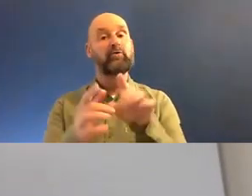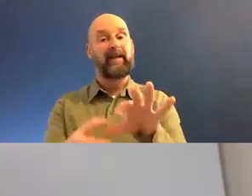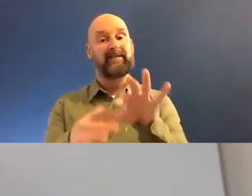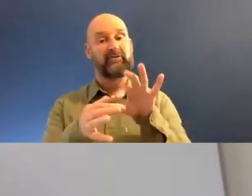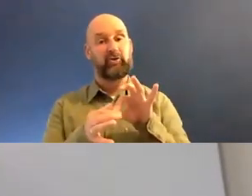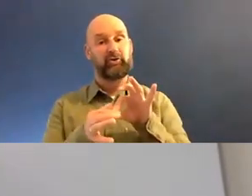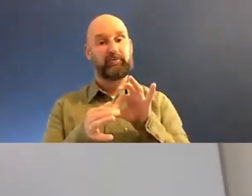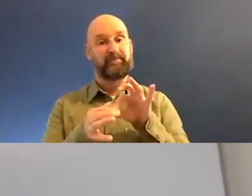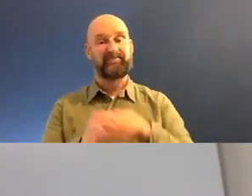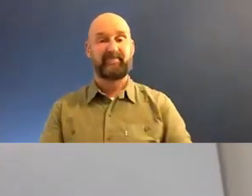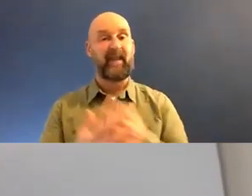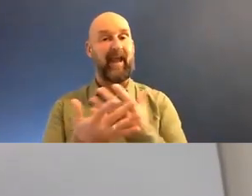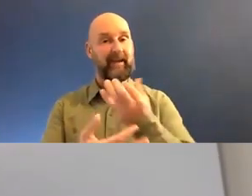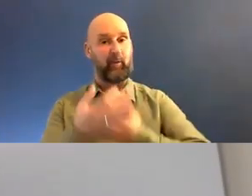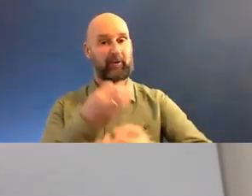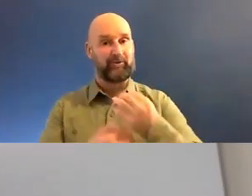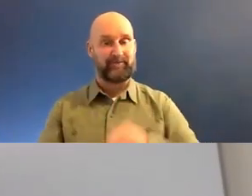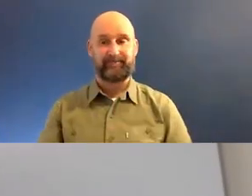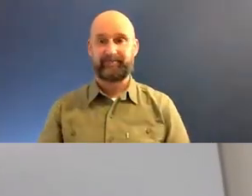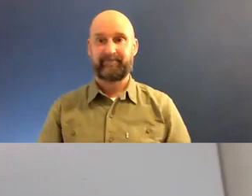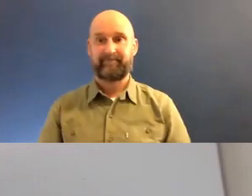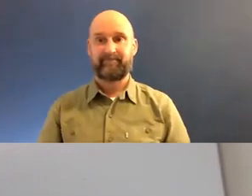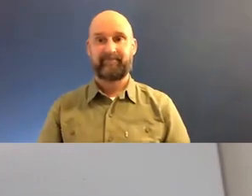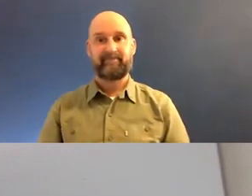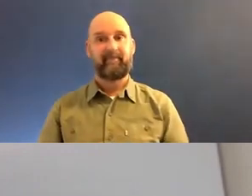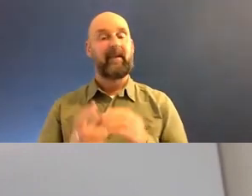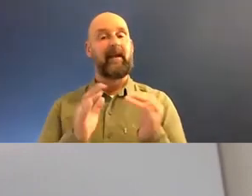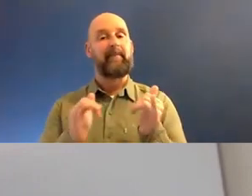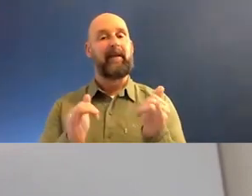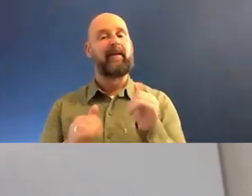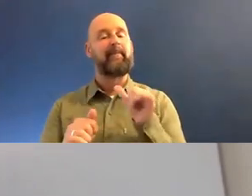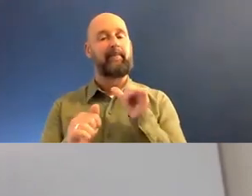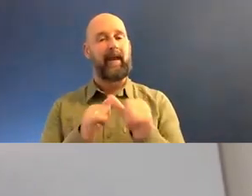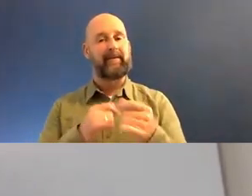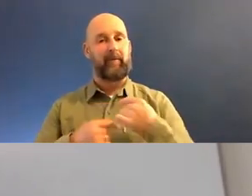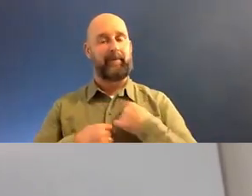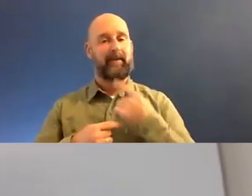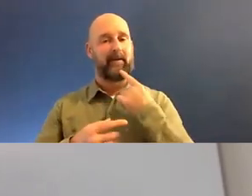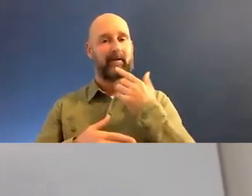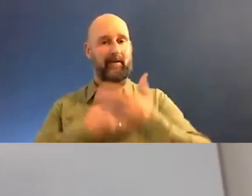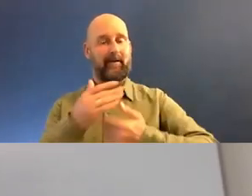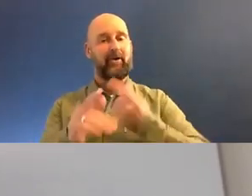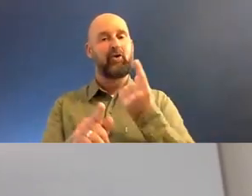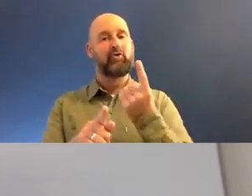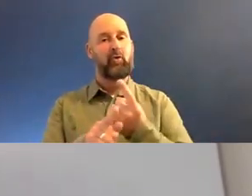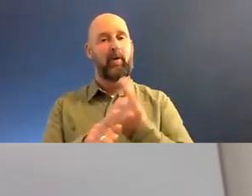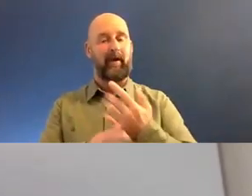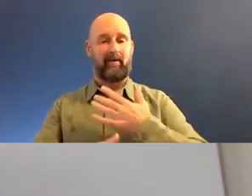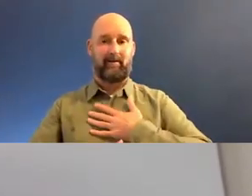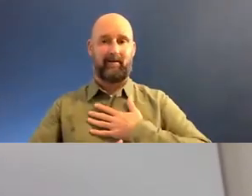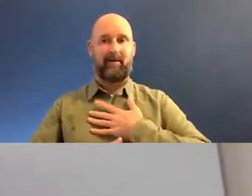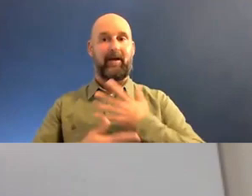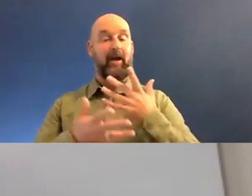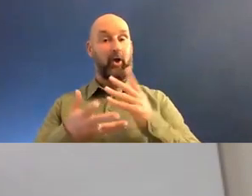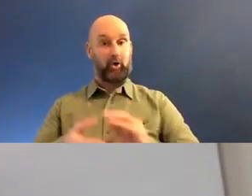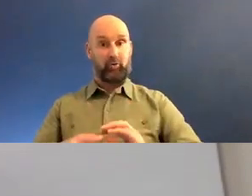any questions that's popped in there. I think maybe a better use of my time would be to discuss how I, so creativity